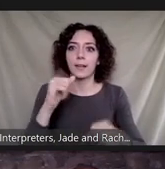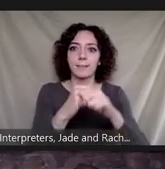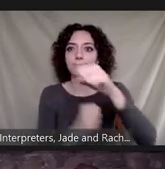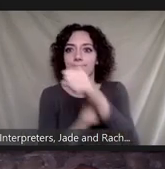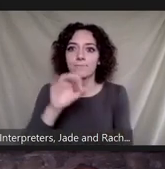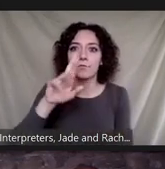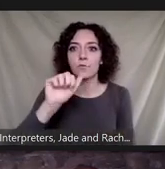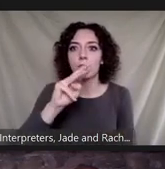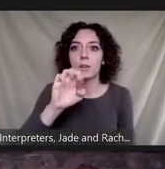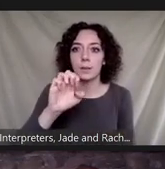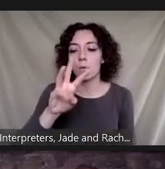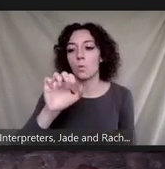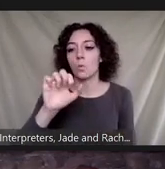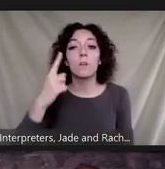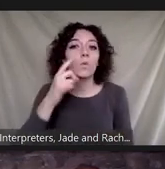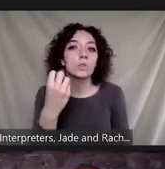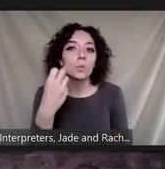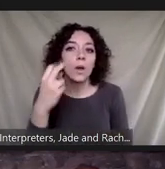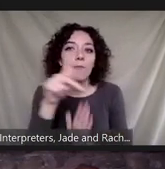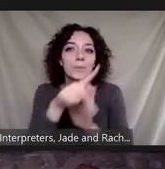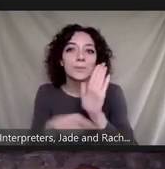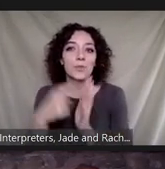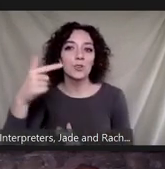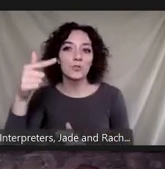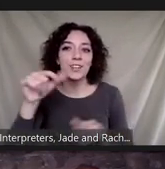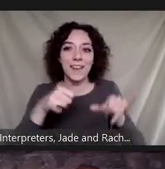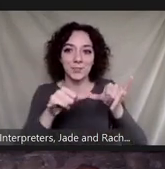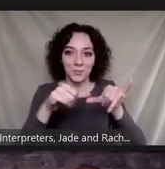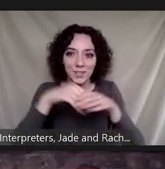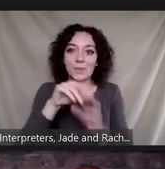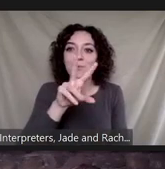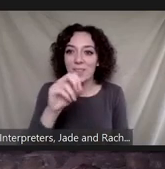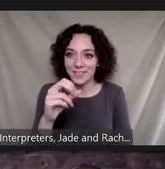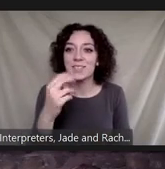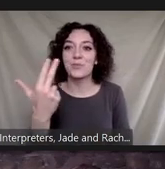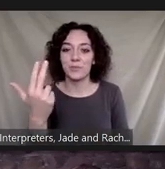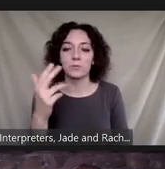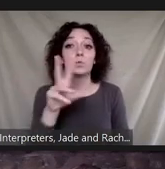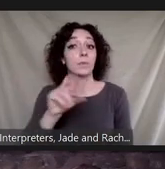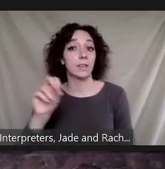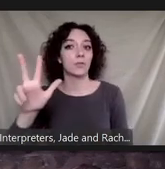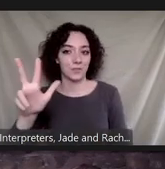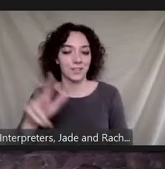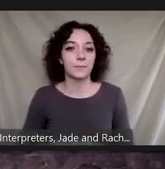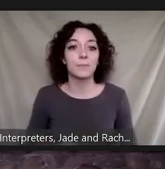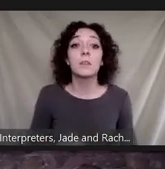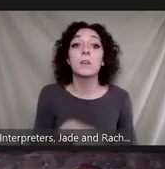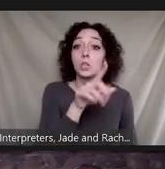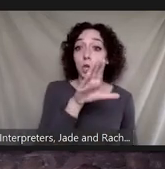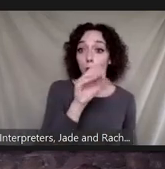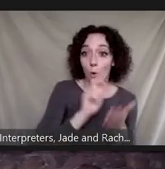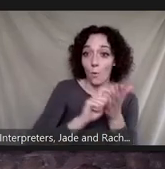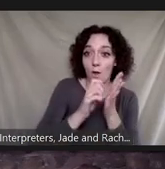the 12 principles of green engineering in 2003 dr zimmerman is also the co-author of the textbook environmental